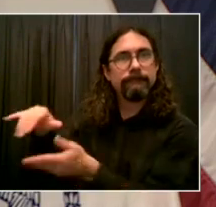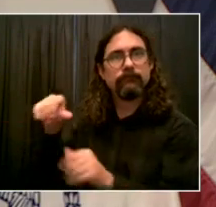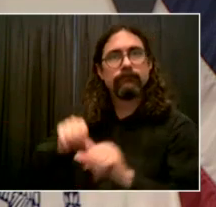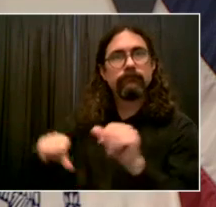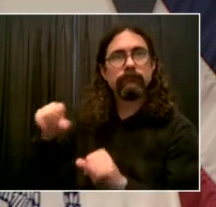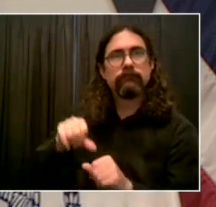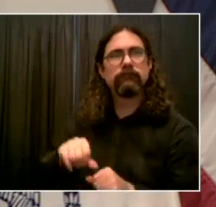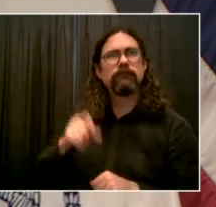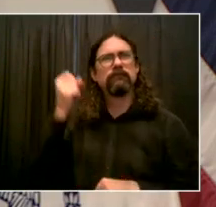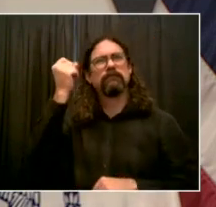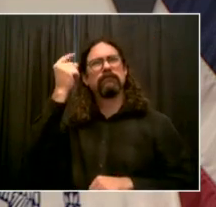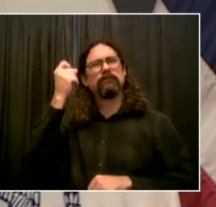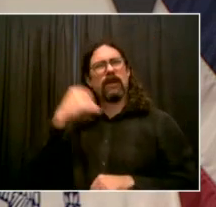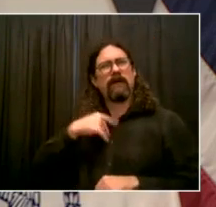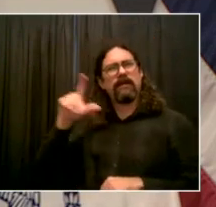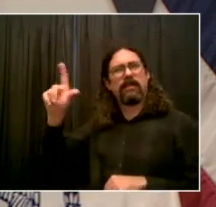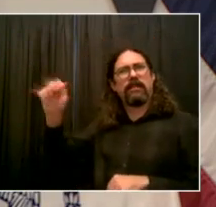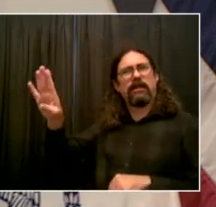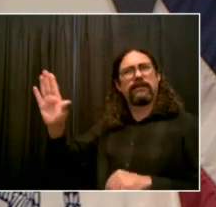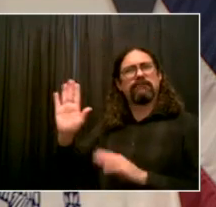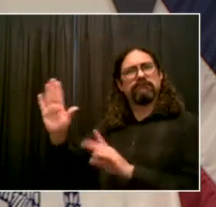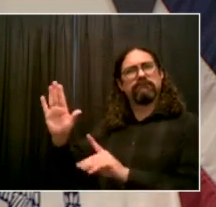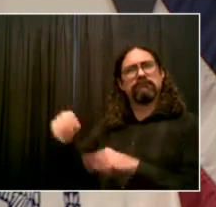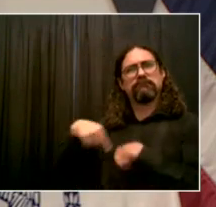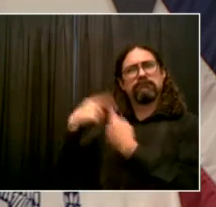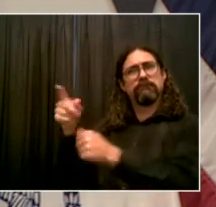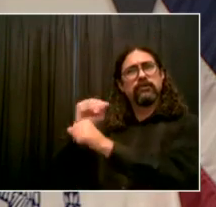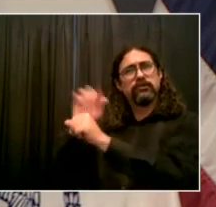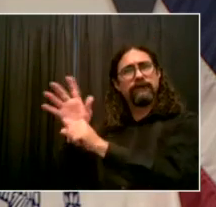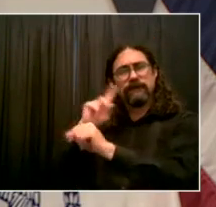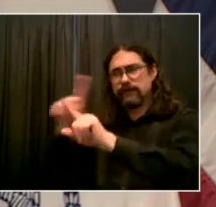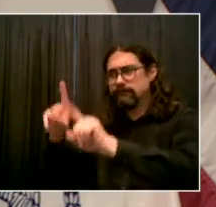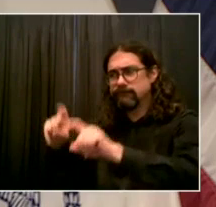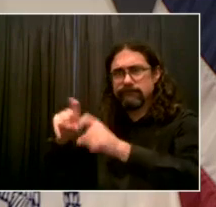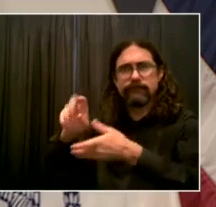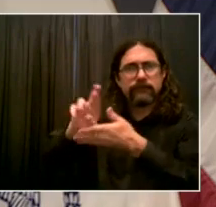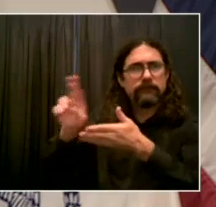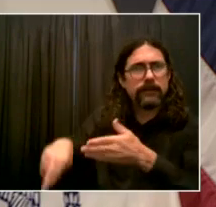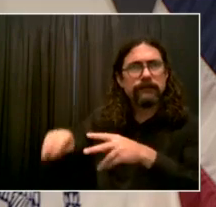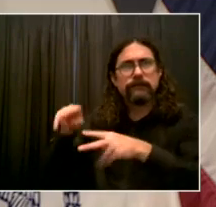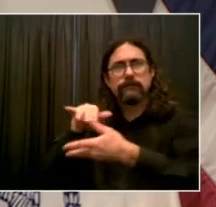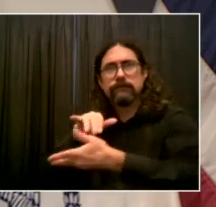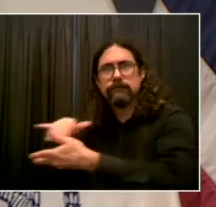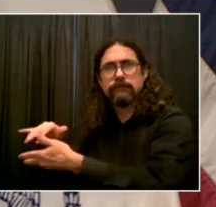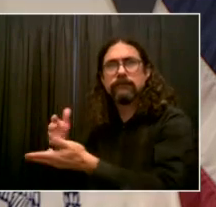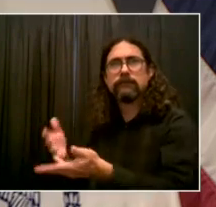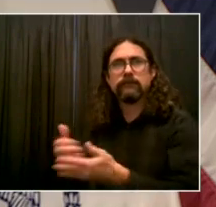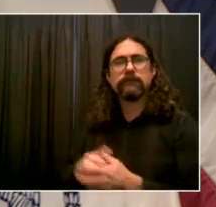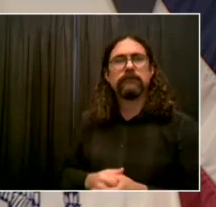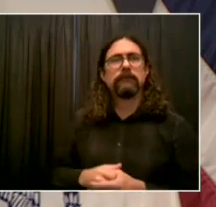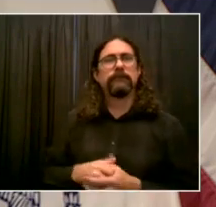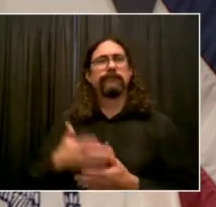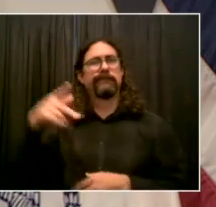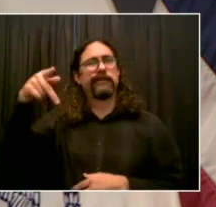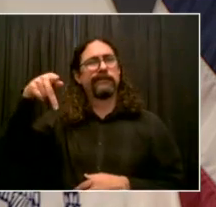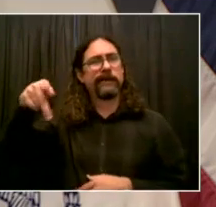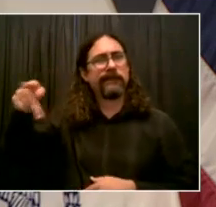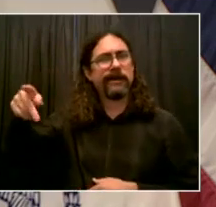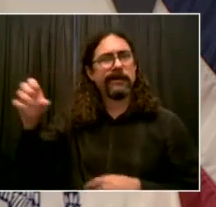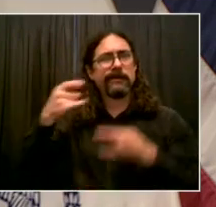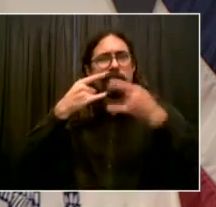created PPE. We created ventilators. We did things we never had to do before in New York City. But the initiative in the private sector,